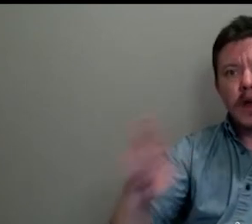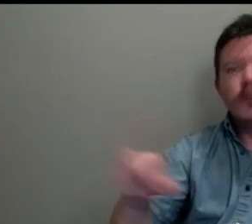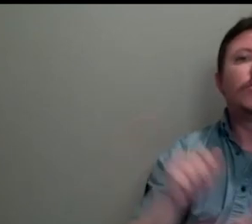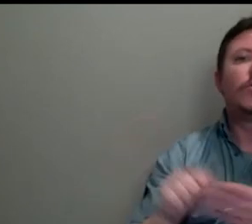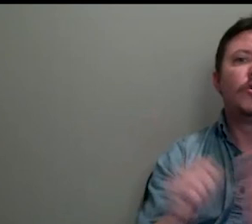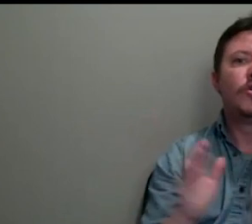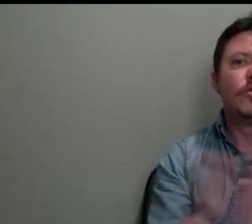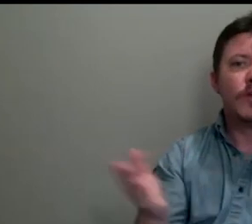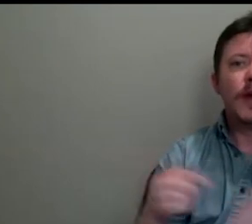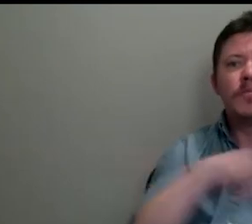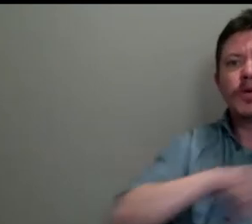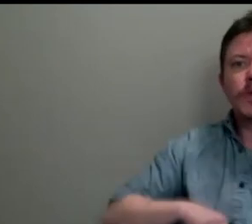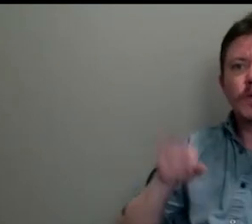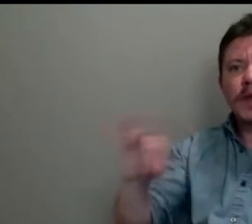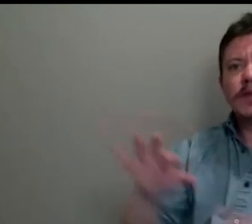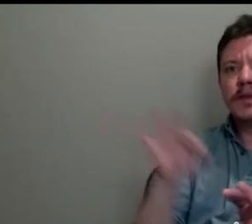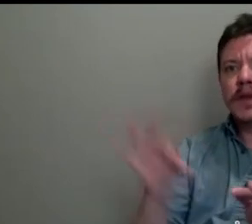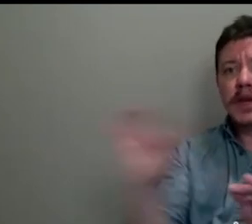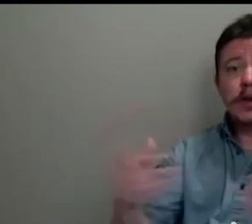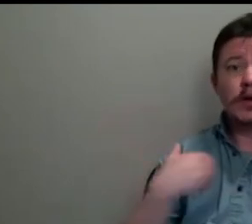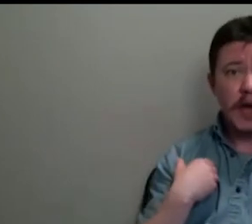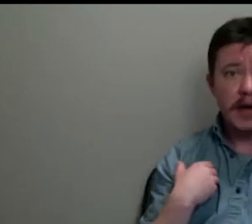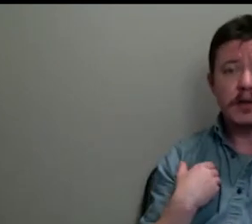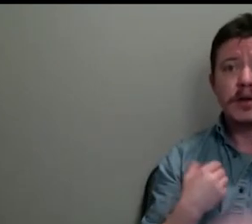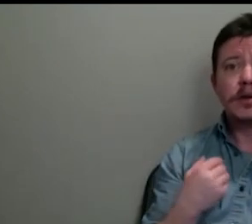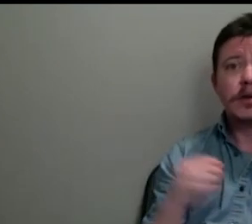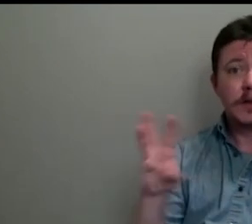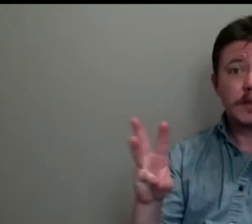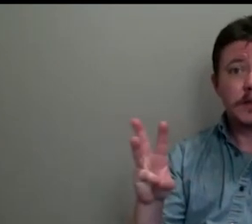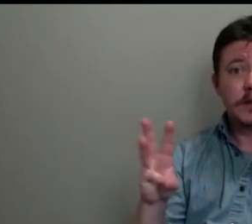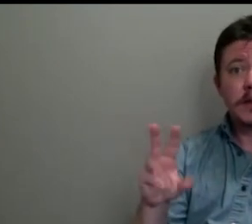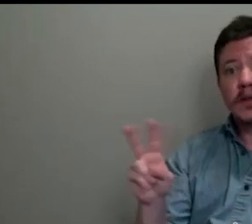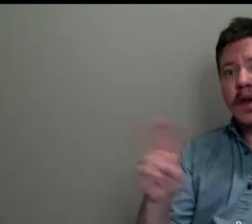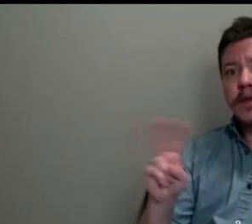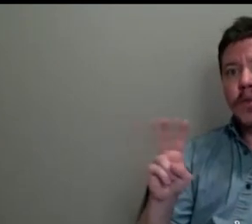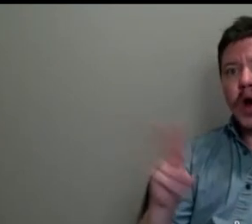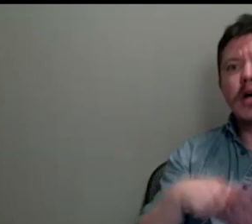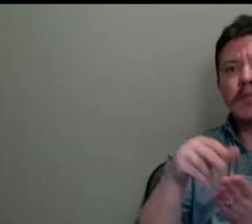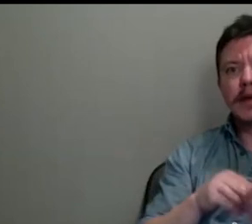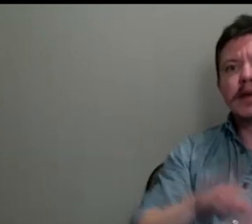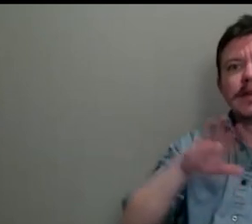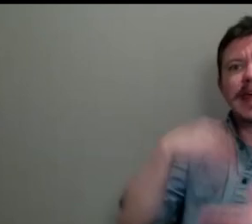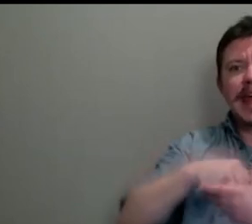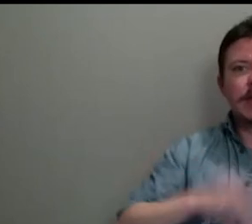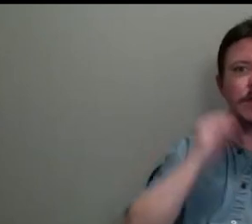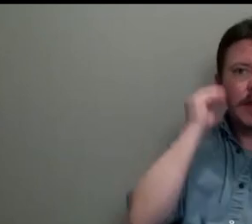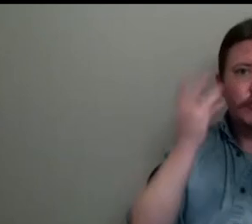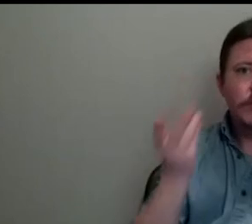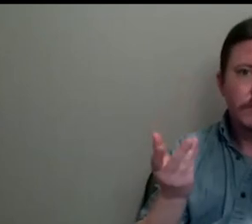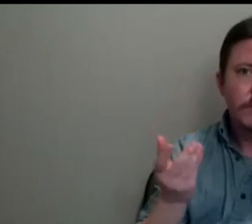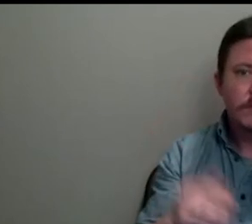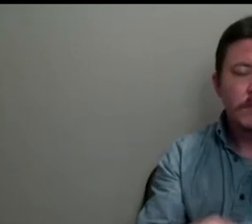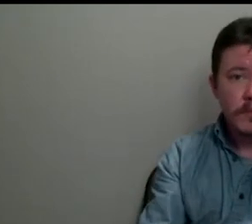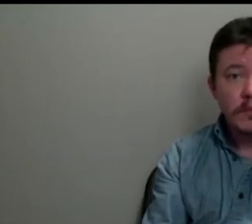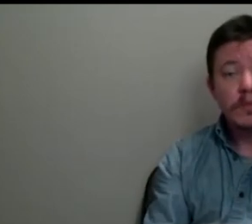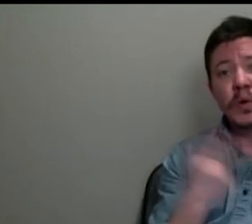Queens of the Needle, who had, you know, two of, well, six Fouillard antimist works in his collection. And, you know,